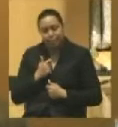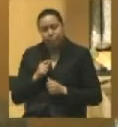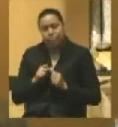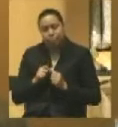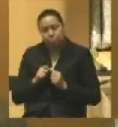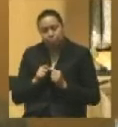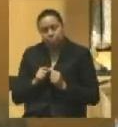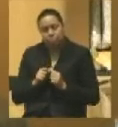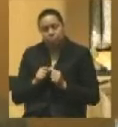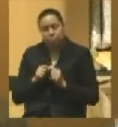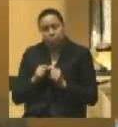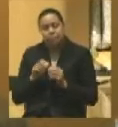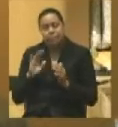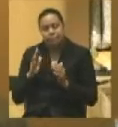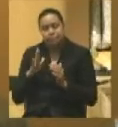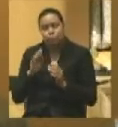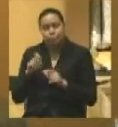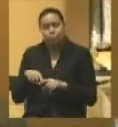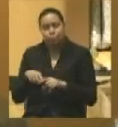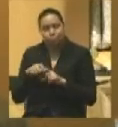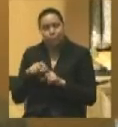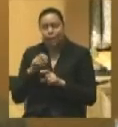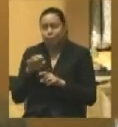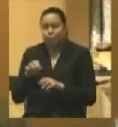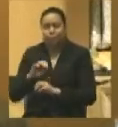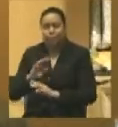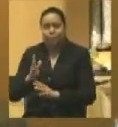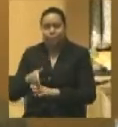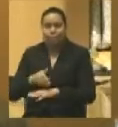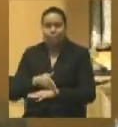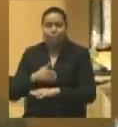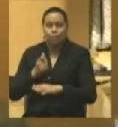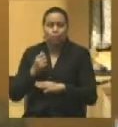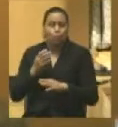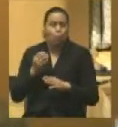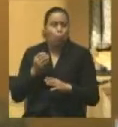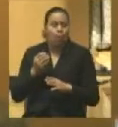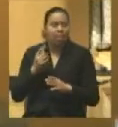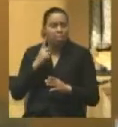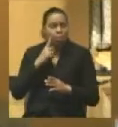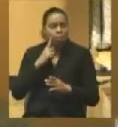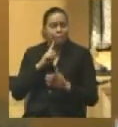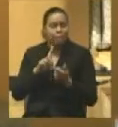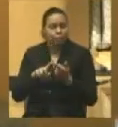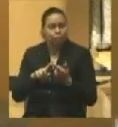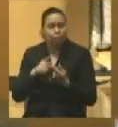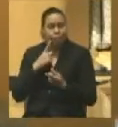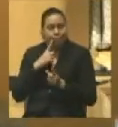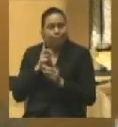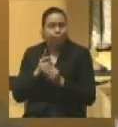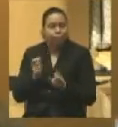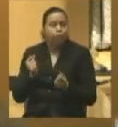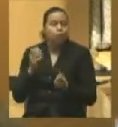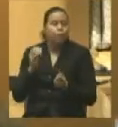looked to be at a hiatus and not going anywhere in front of Atlanta and elsewhere until the breakthrough. So it